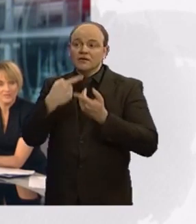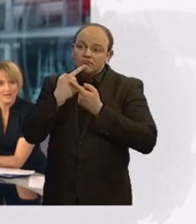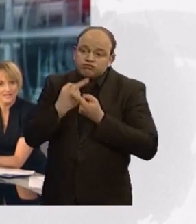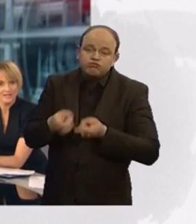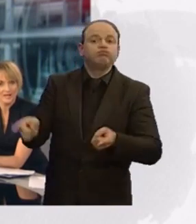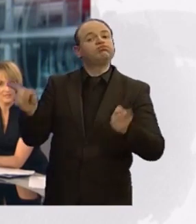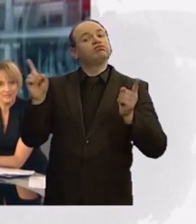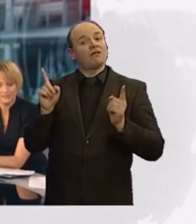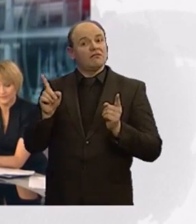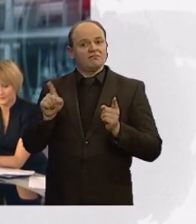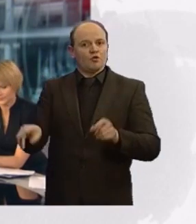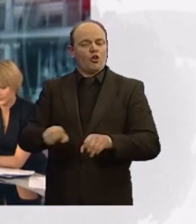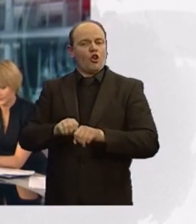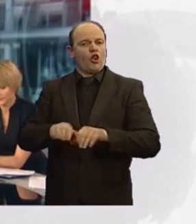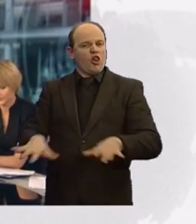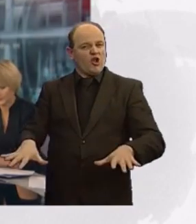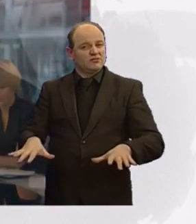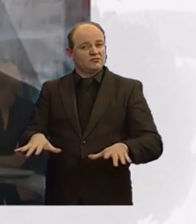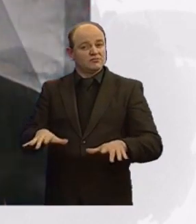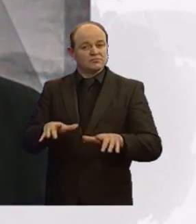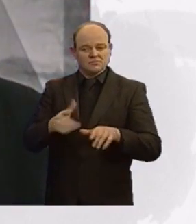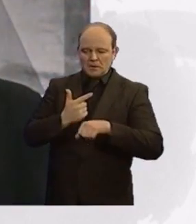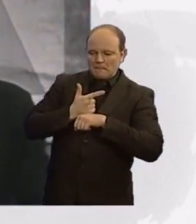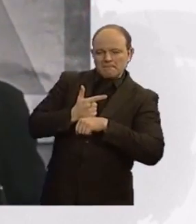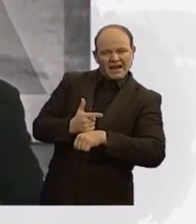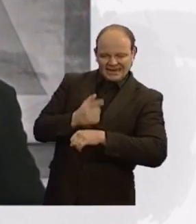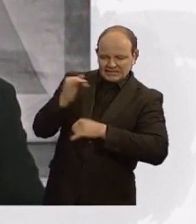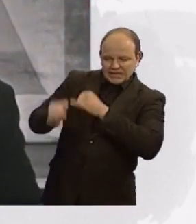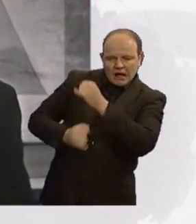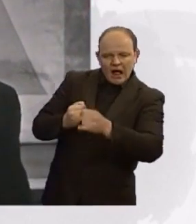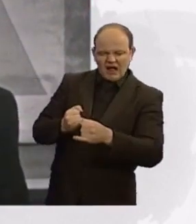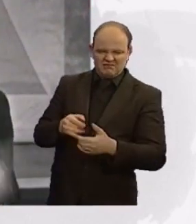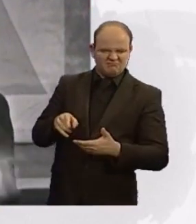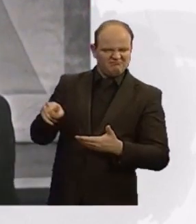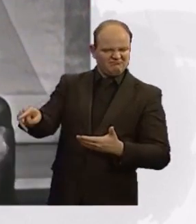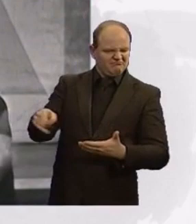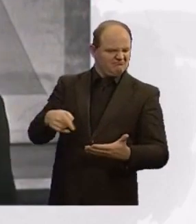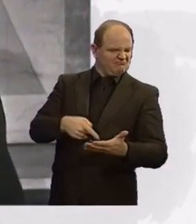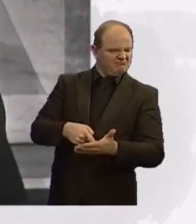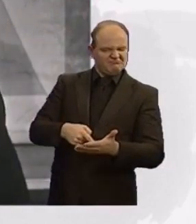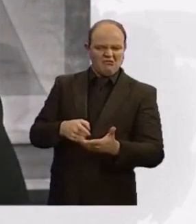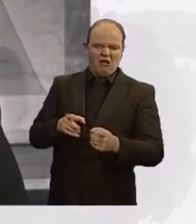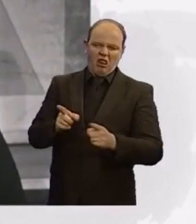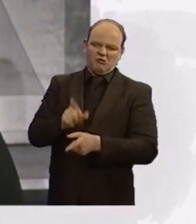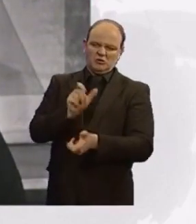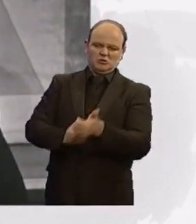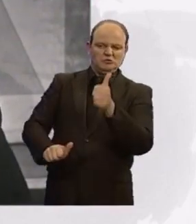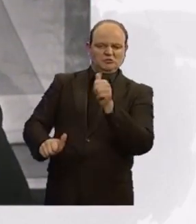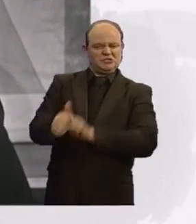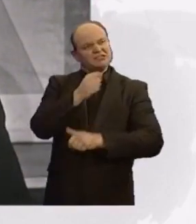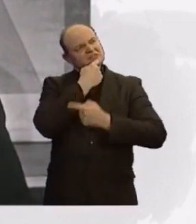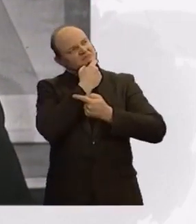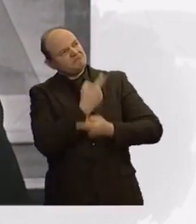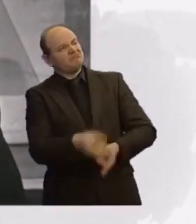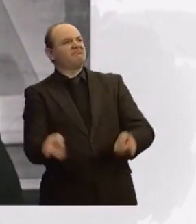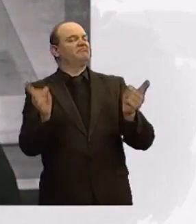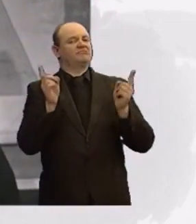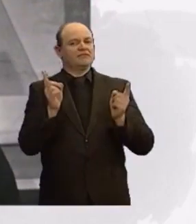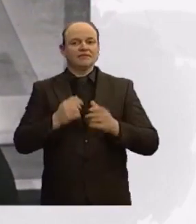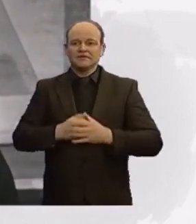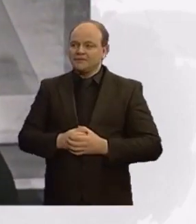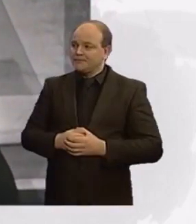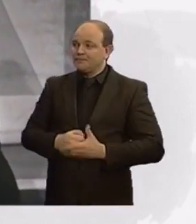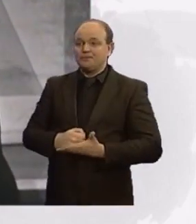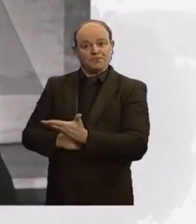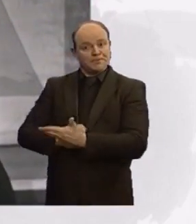Sean Lay looks back at his life. What we've got to do is to use this conference as one of the great instruments